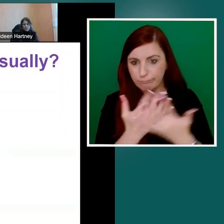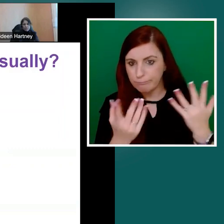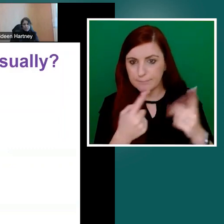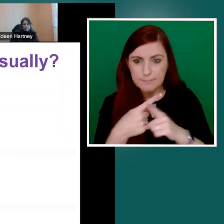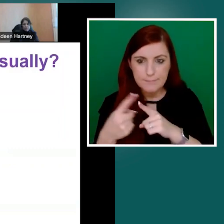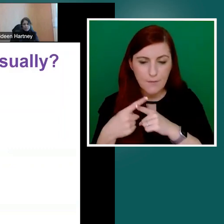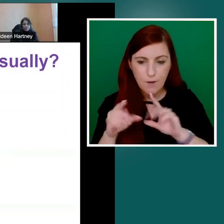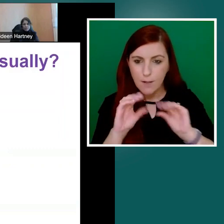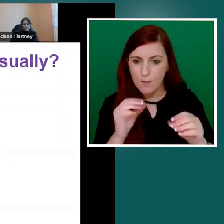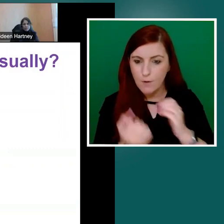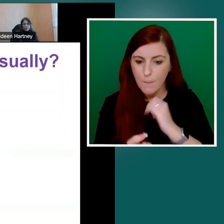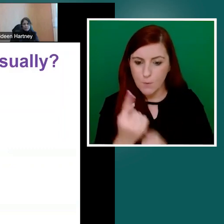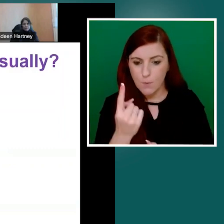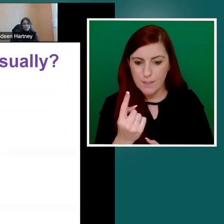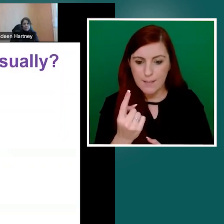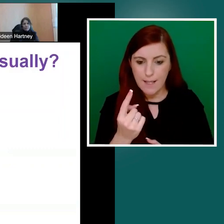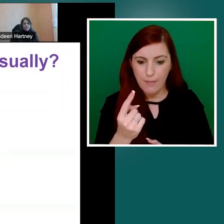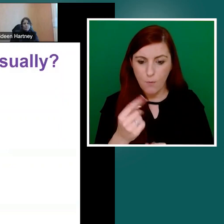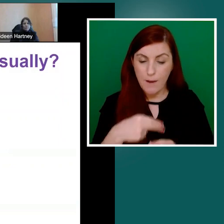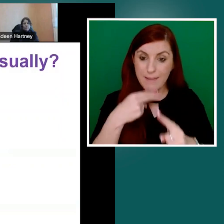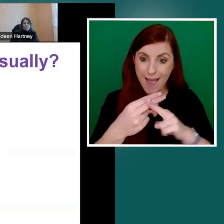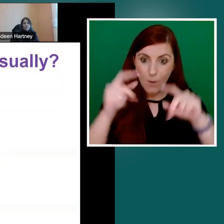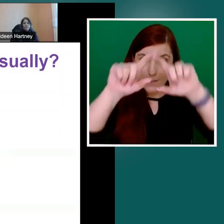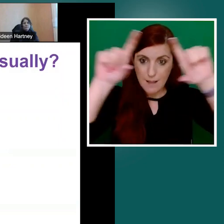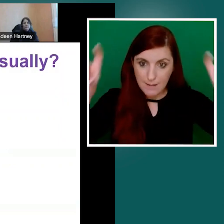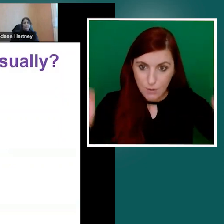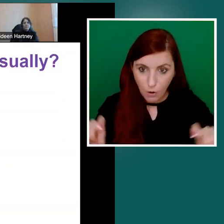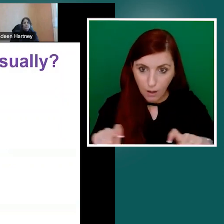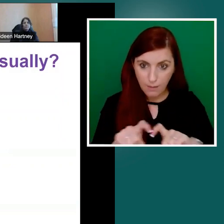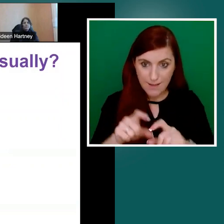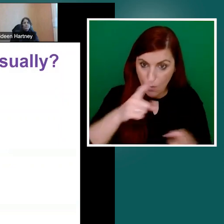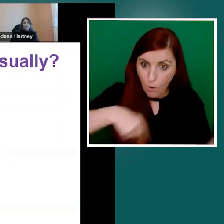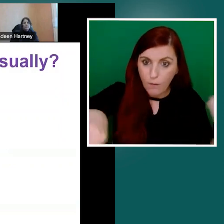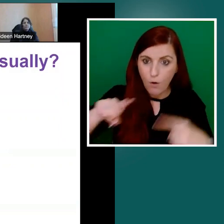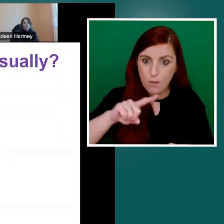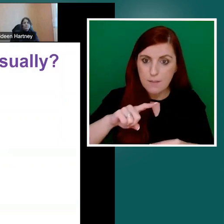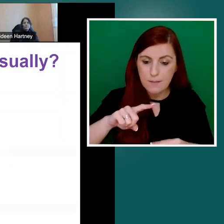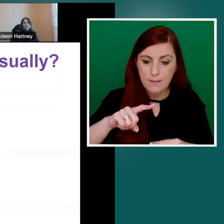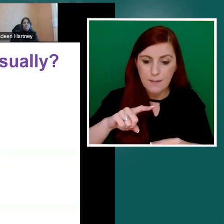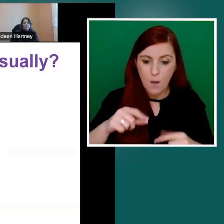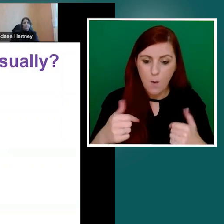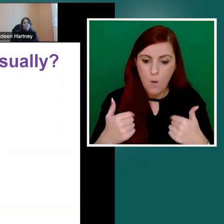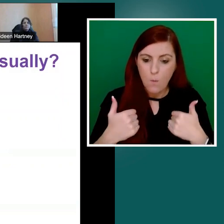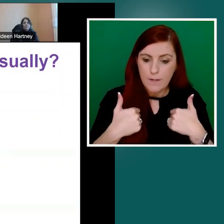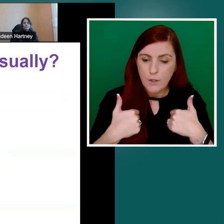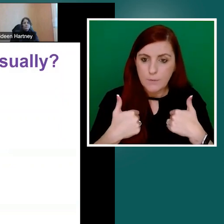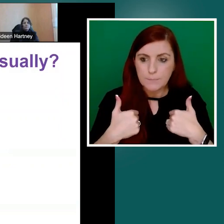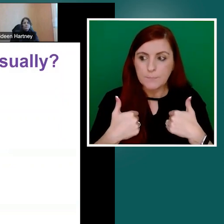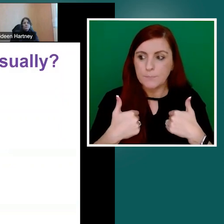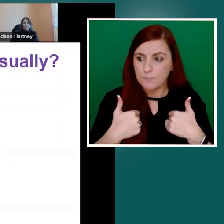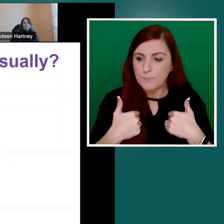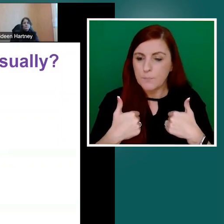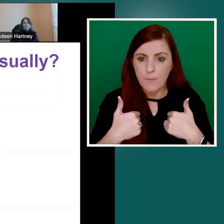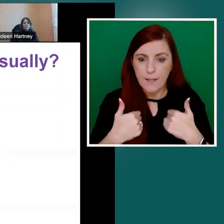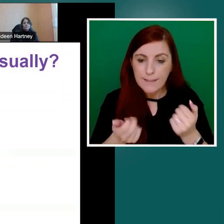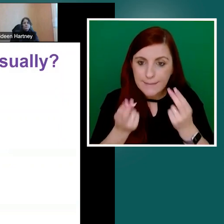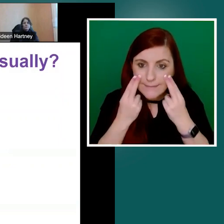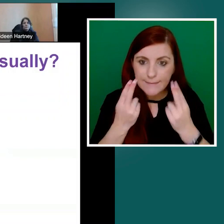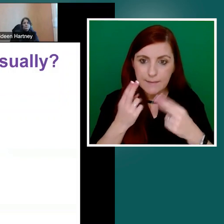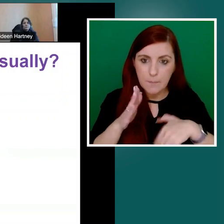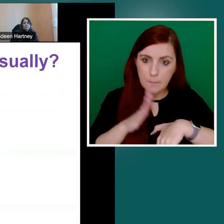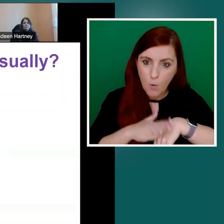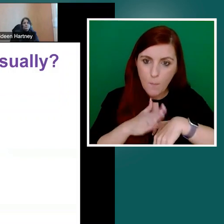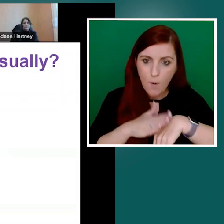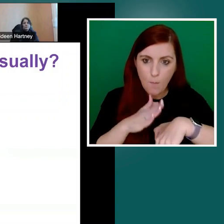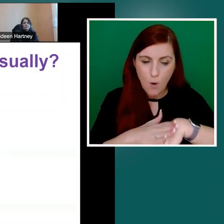educational opportunities in those outer quadrants. are ever more needing to take account